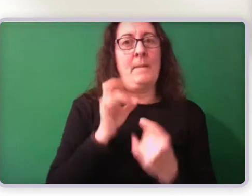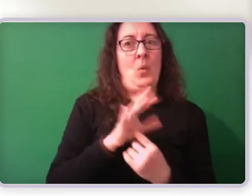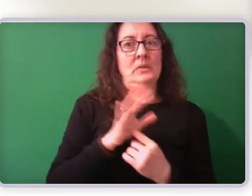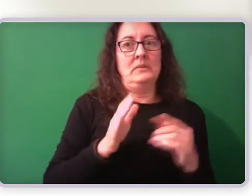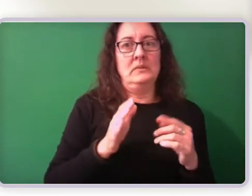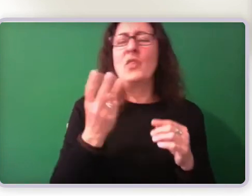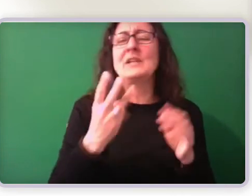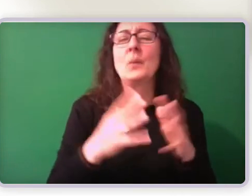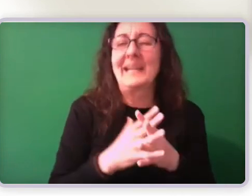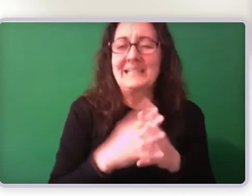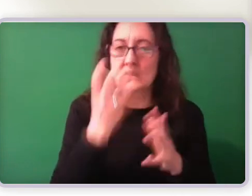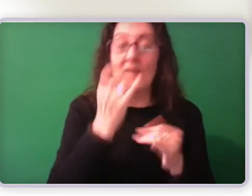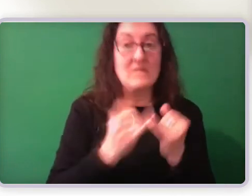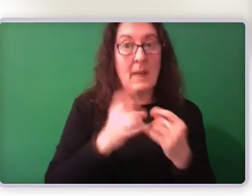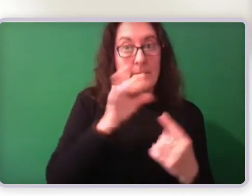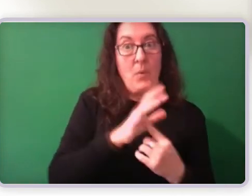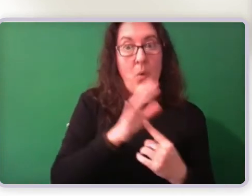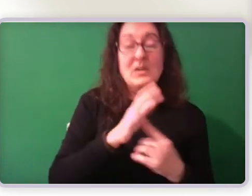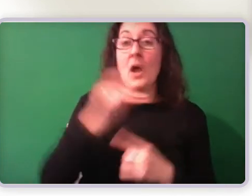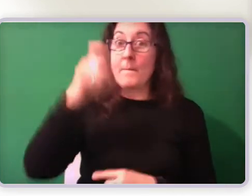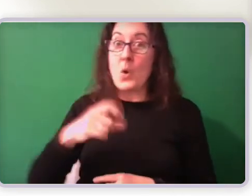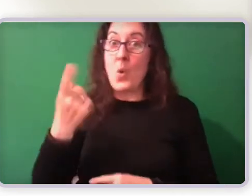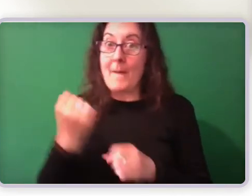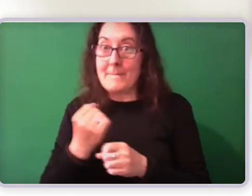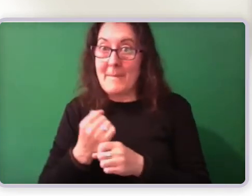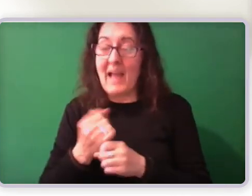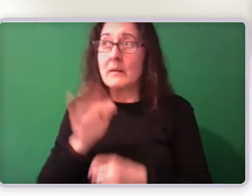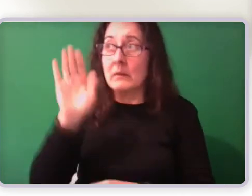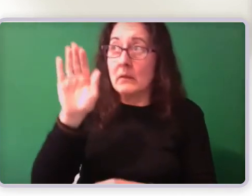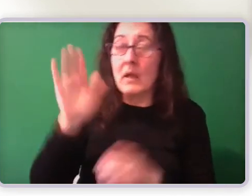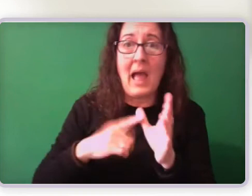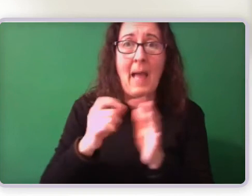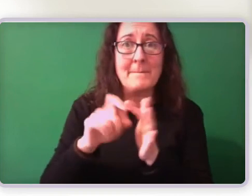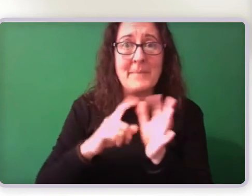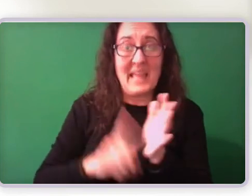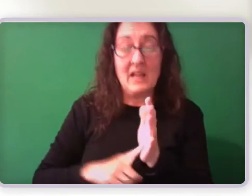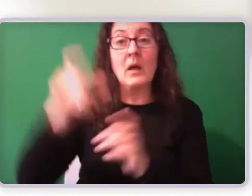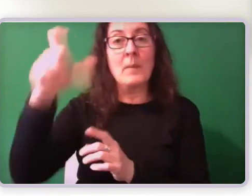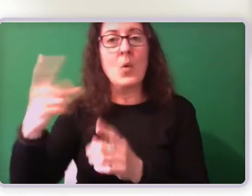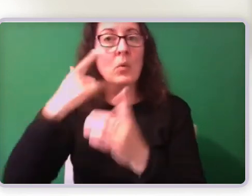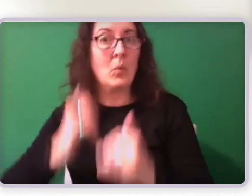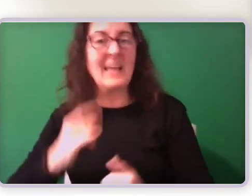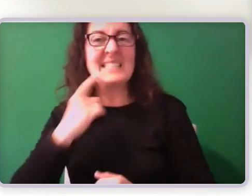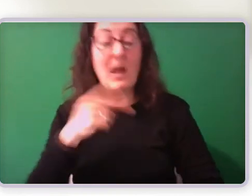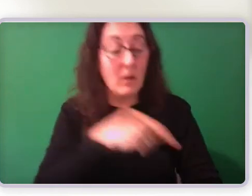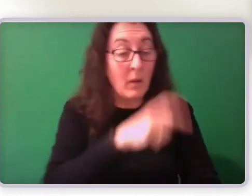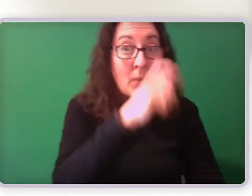will have to look back and determine whether the person was eligible when they applied. This is also